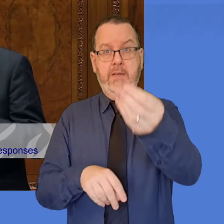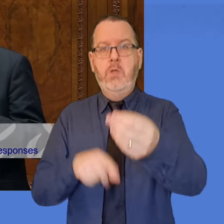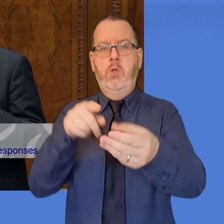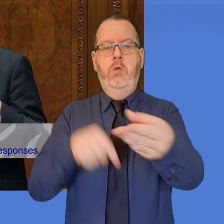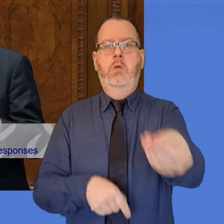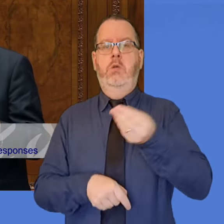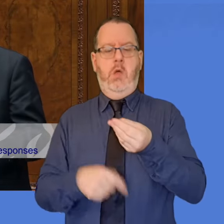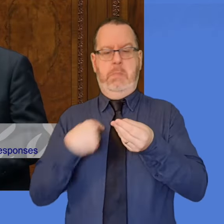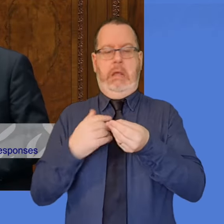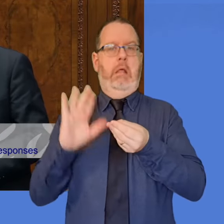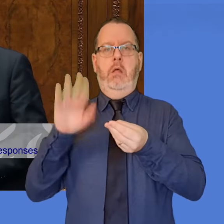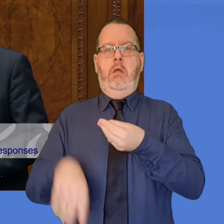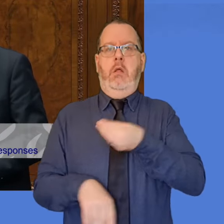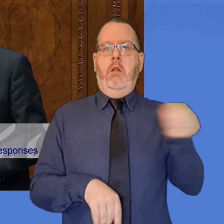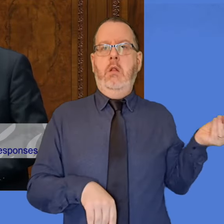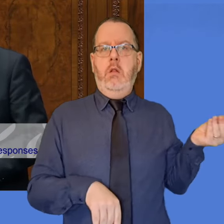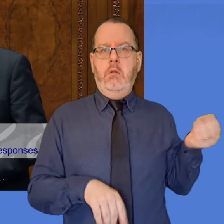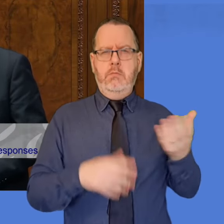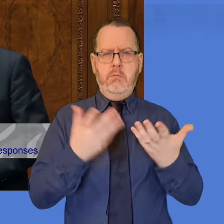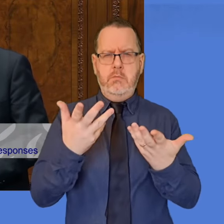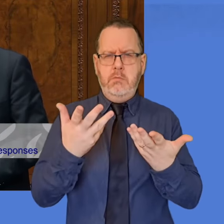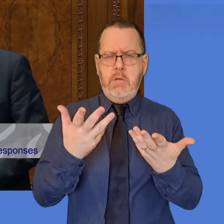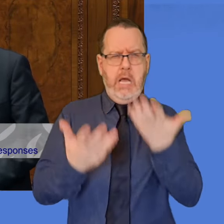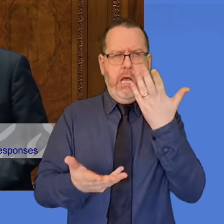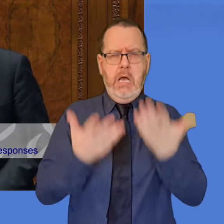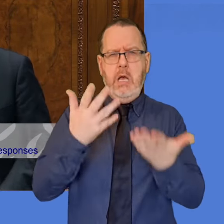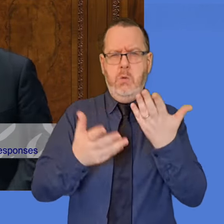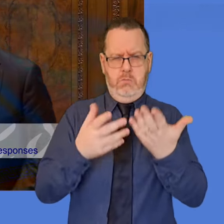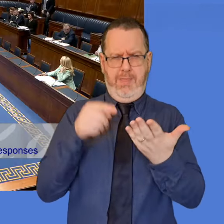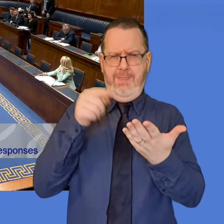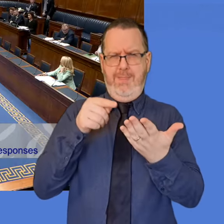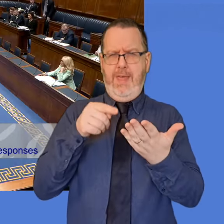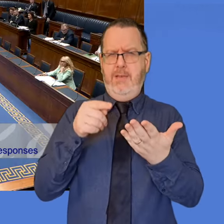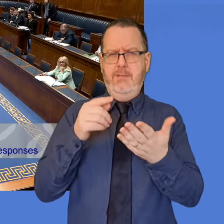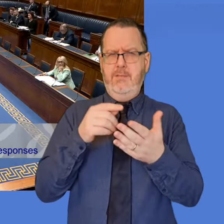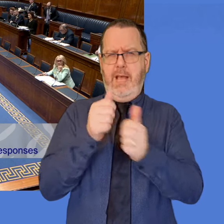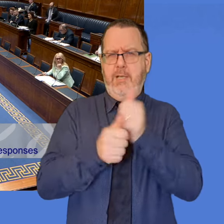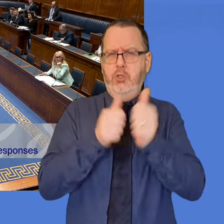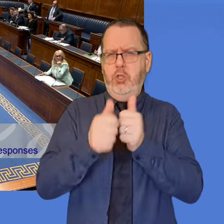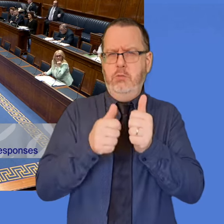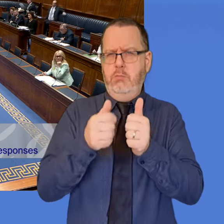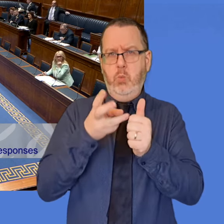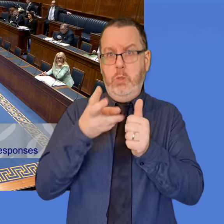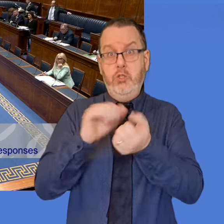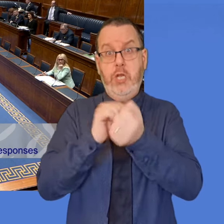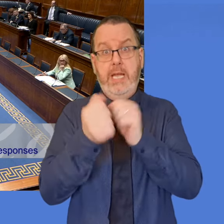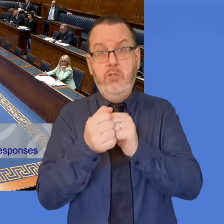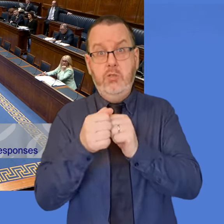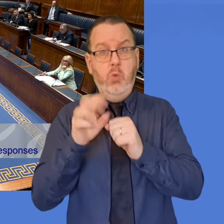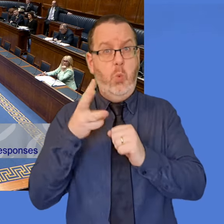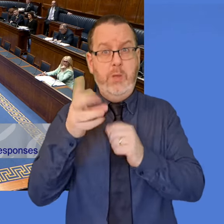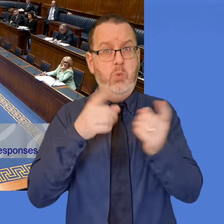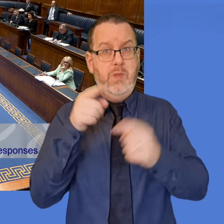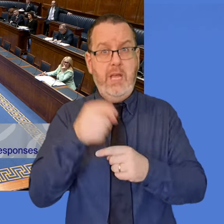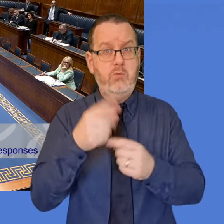this make him accountable? And has he any plans to review this practice? Minister? No, I have no plans to review